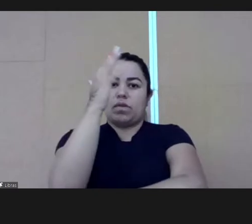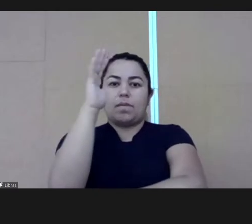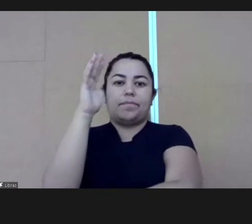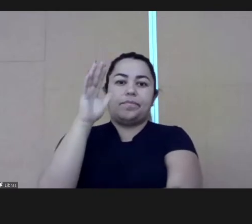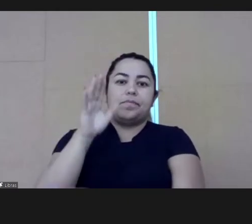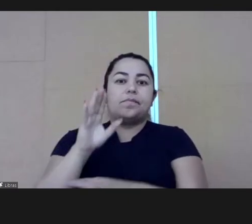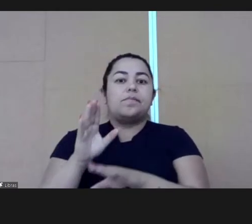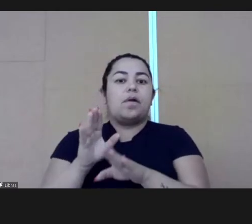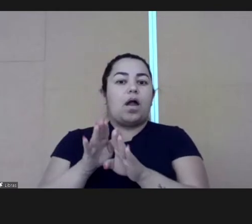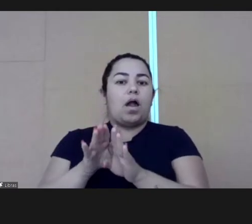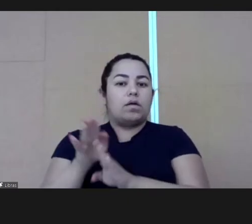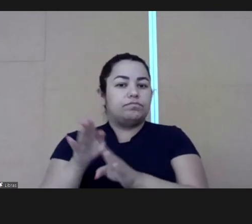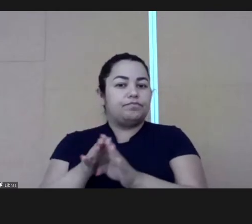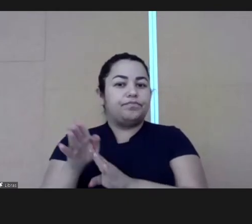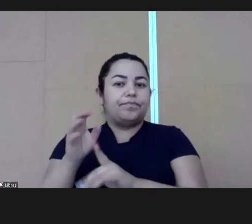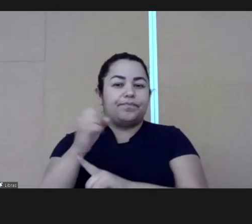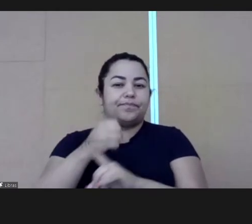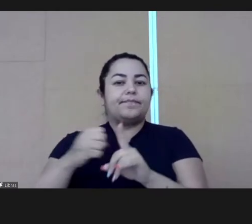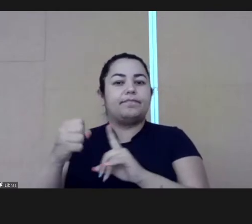policies, environmental.